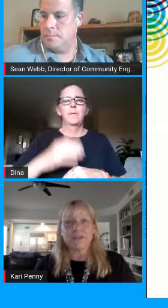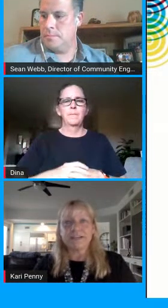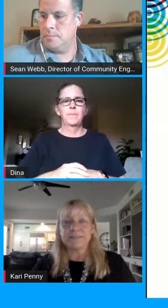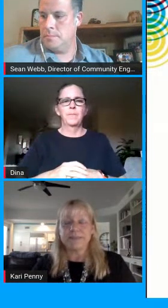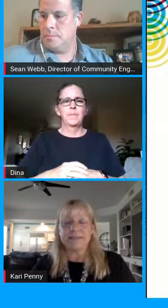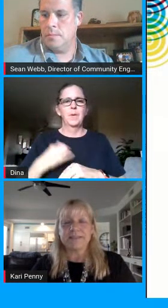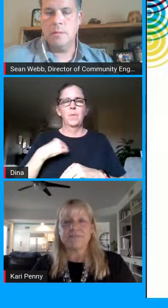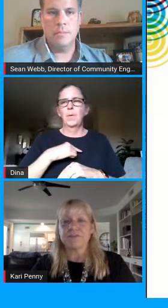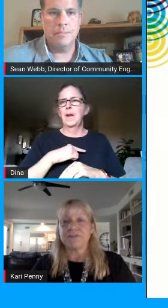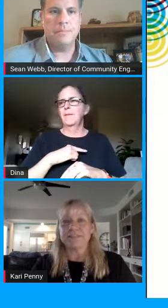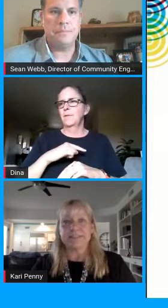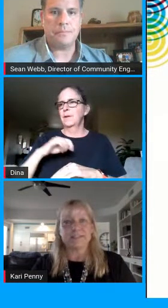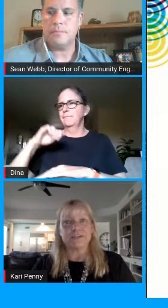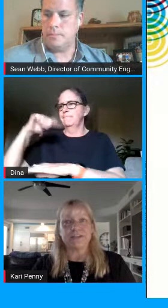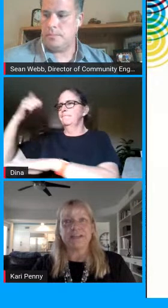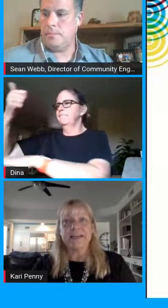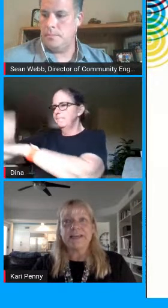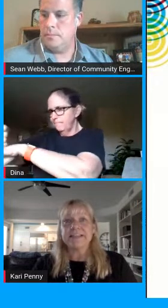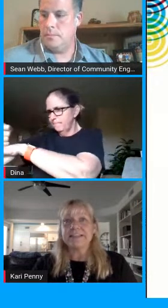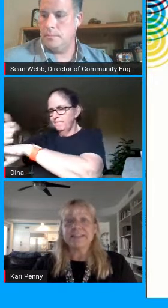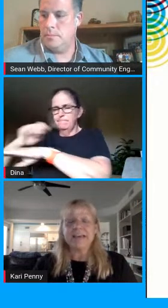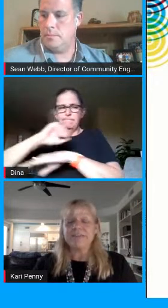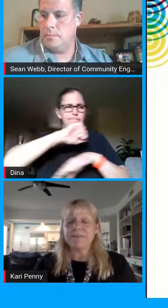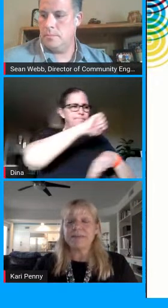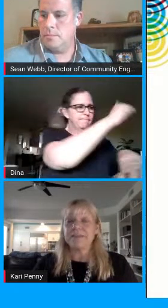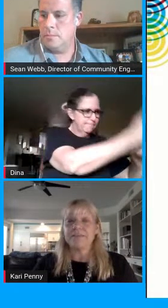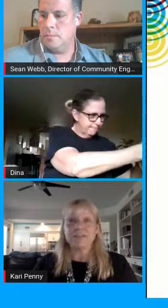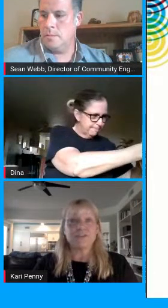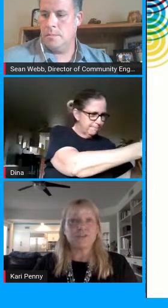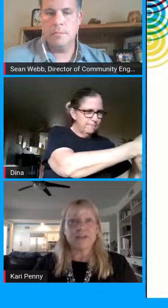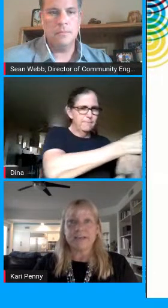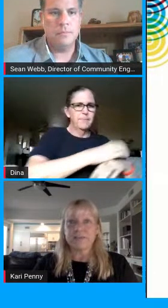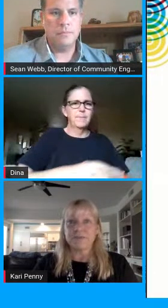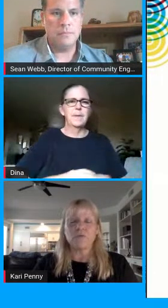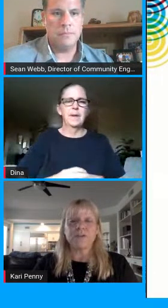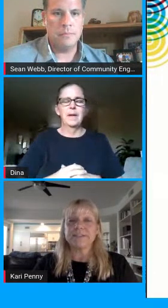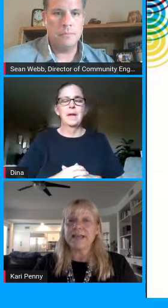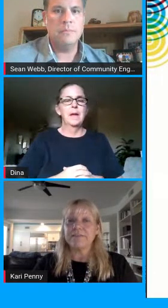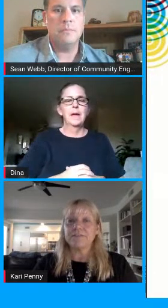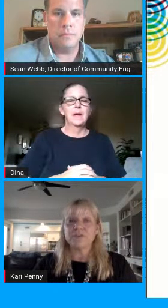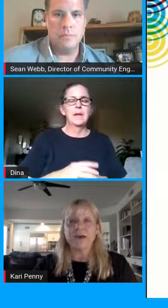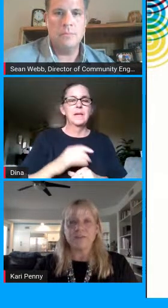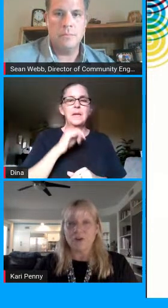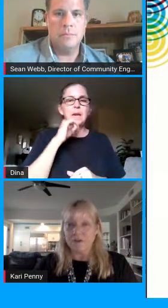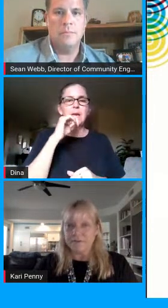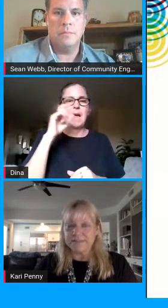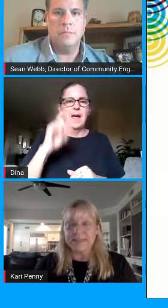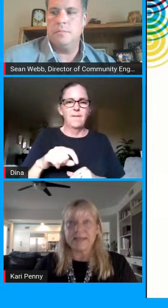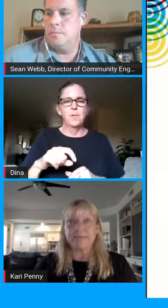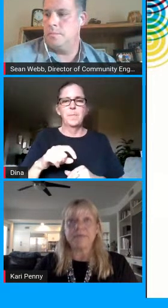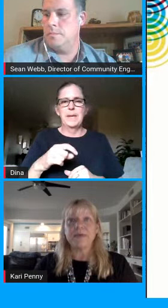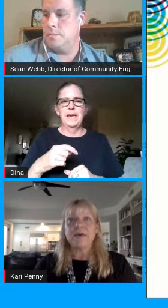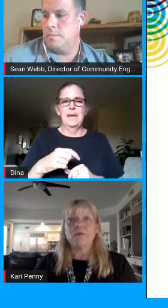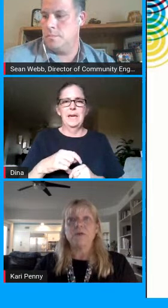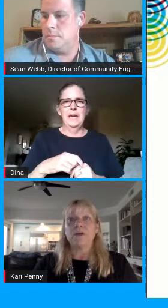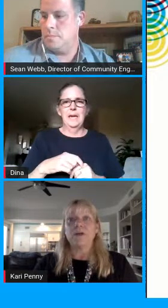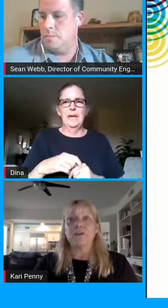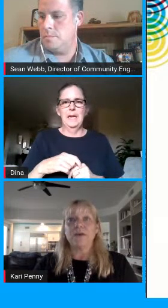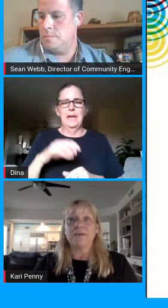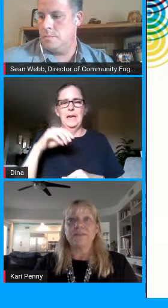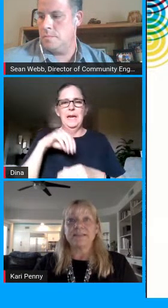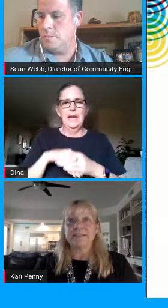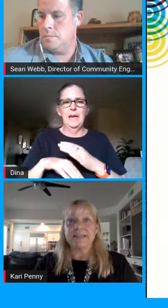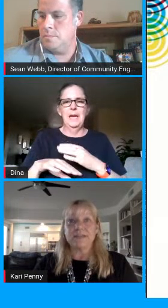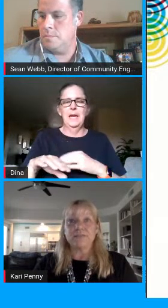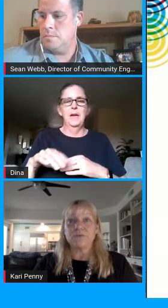organized space for their distance learning this doesn't have to be a conventional classroom nor does it have to have an office set up where